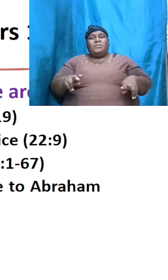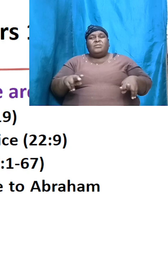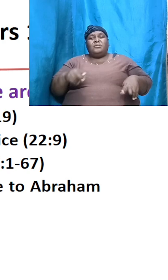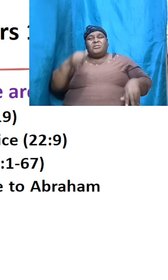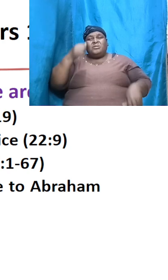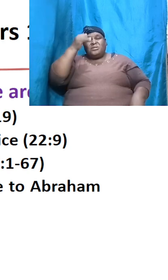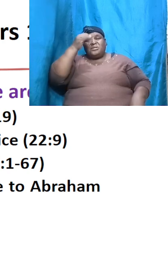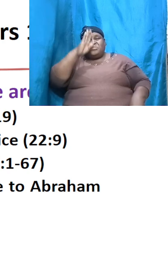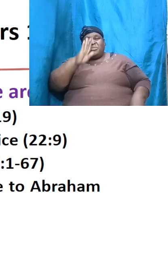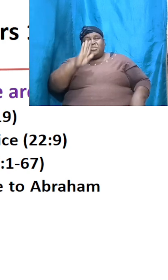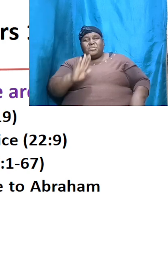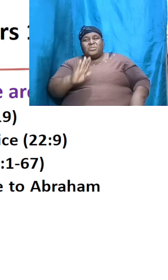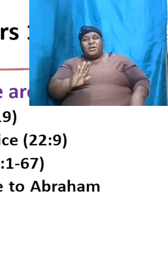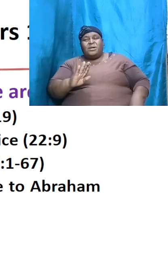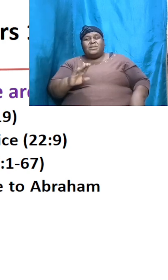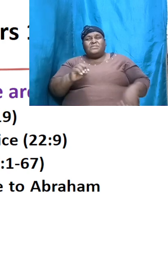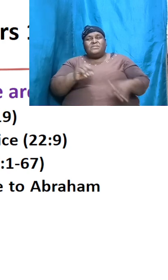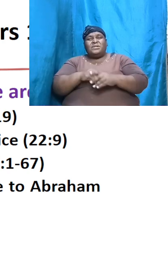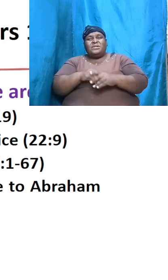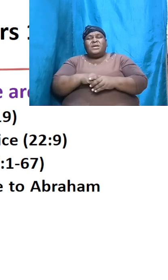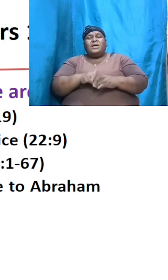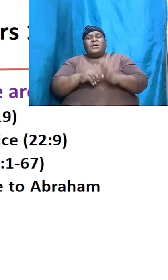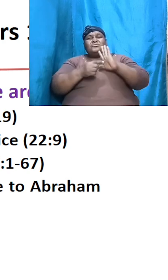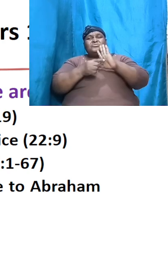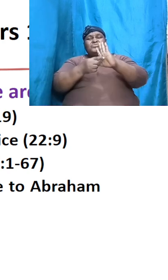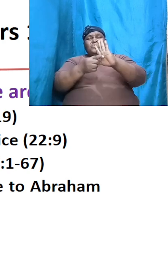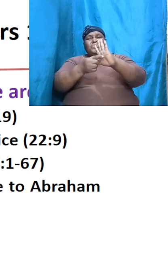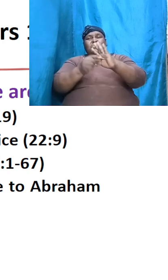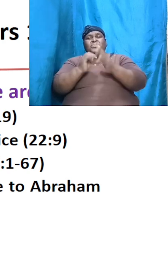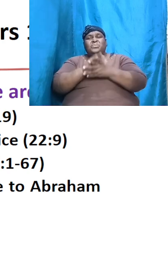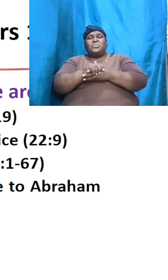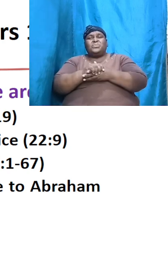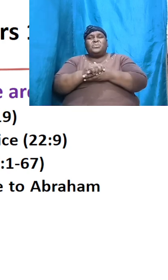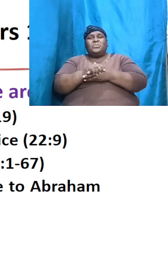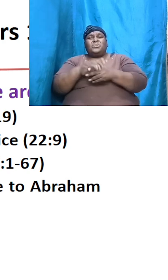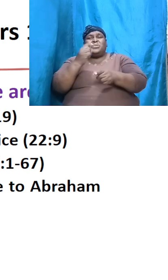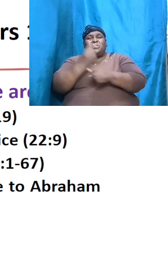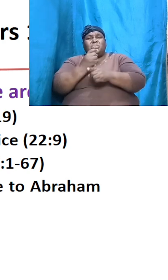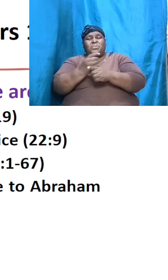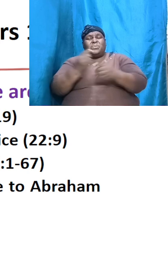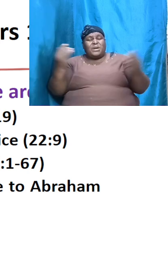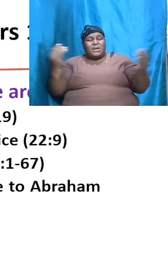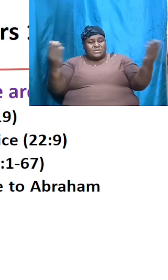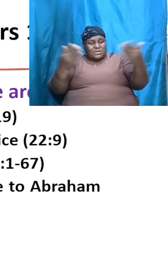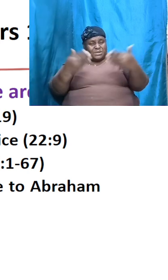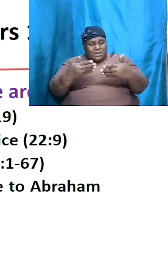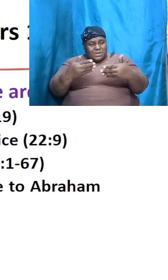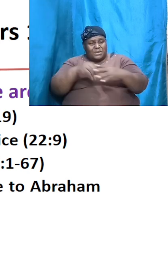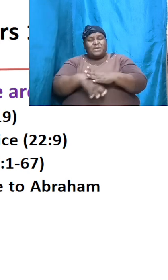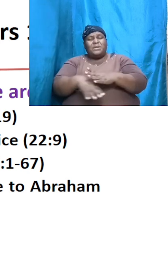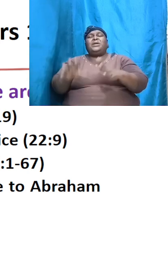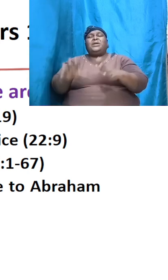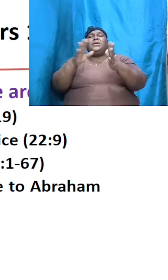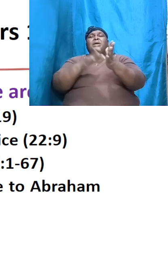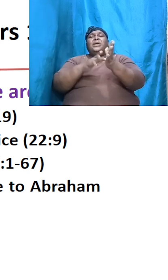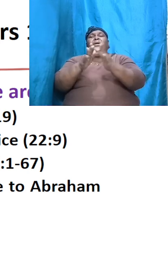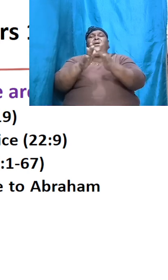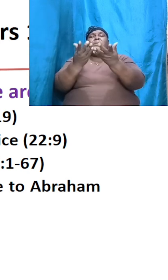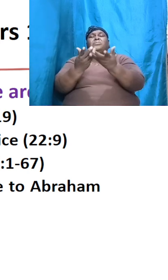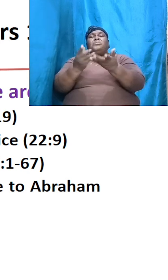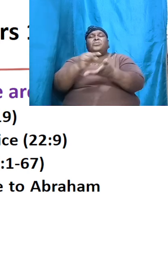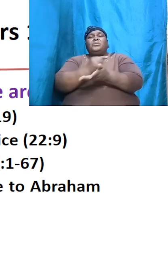veiled it but yet pointed it out brothers and sisters right here in the book of